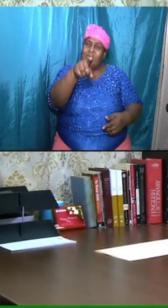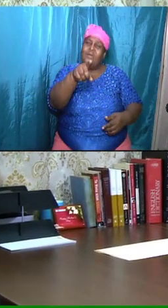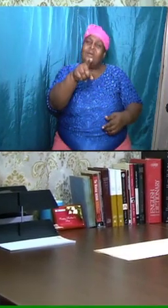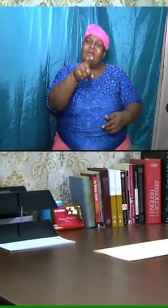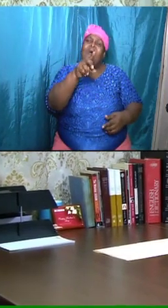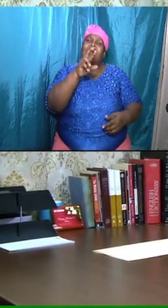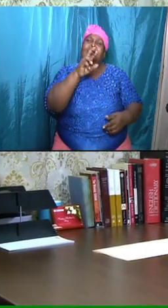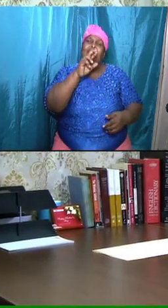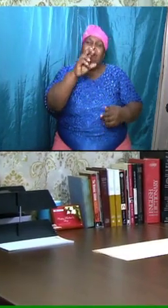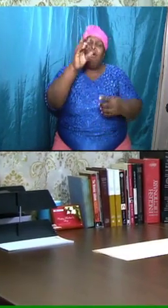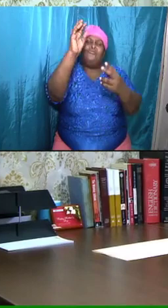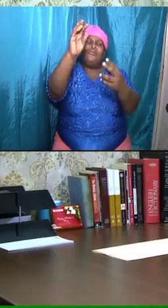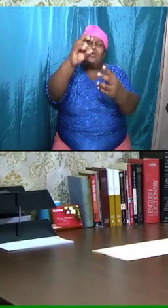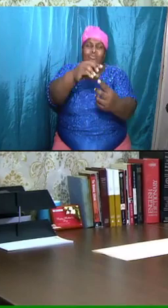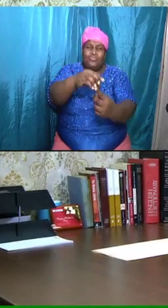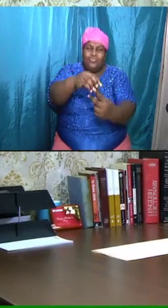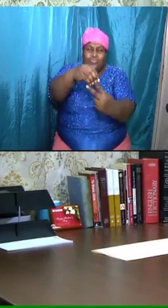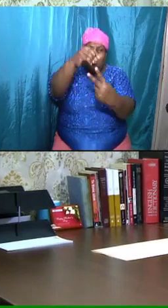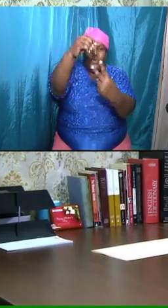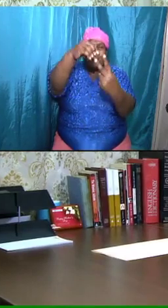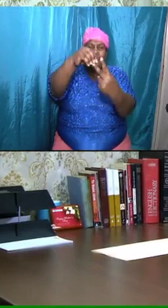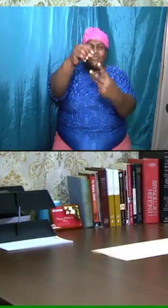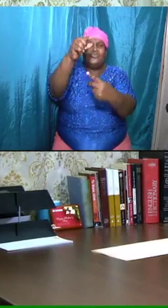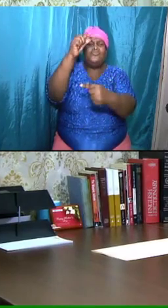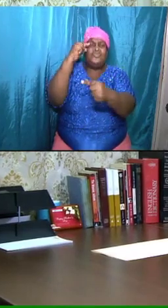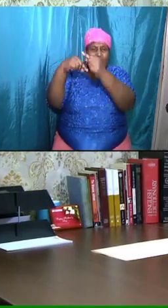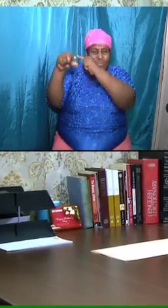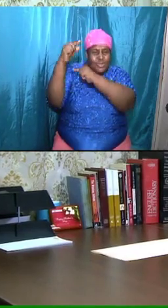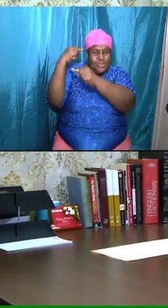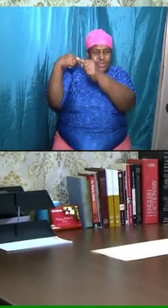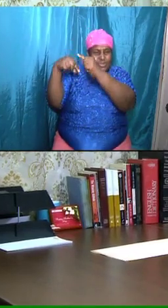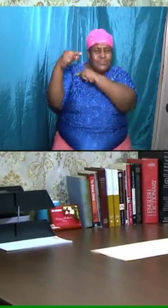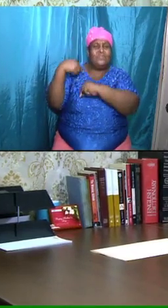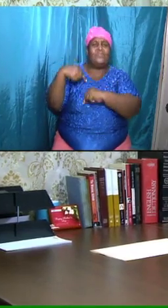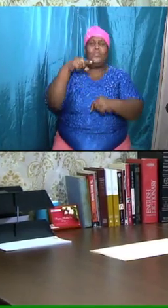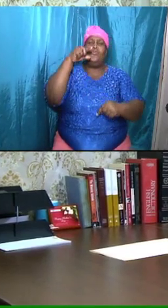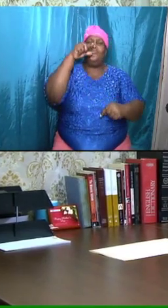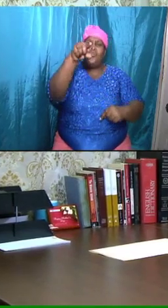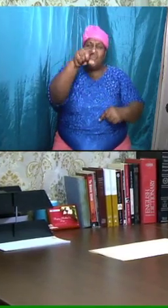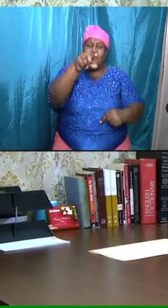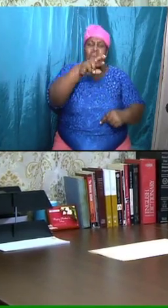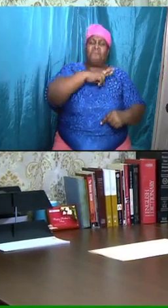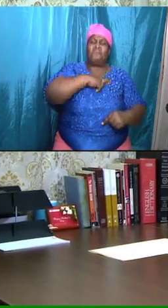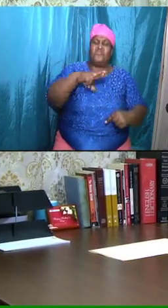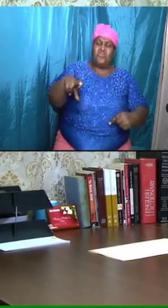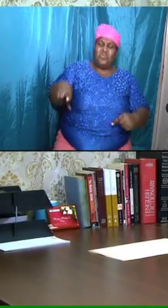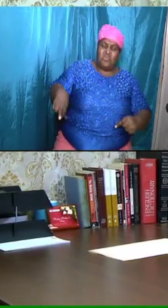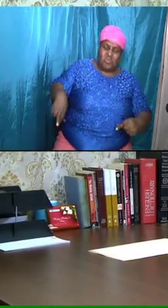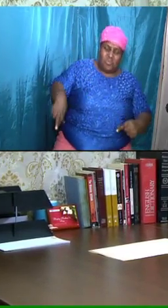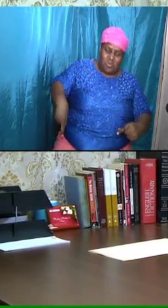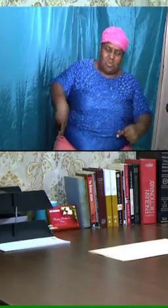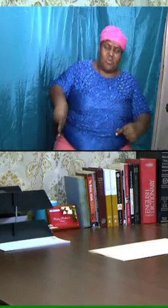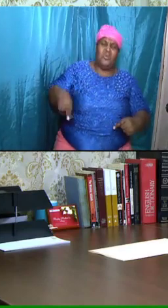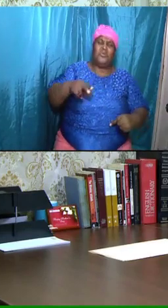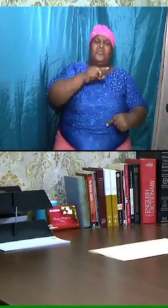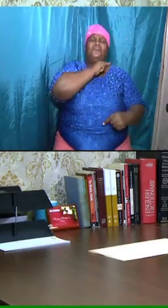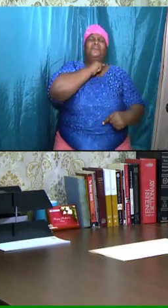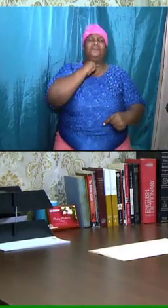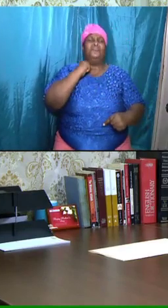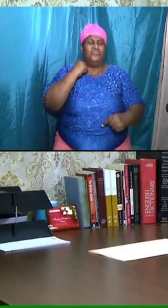chosen generation. You are a royal priesthood. You